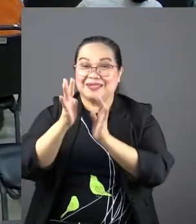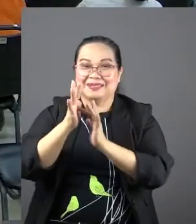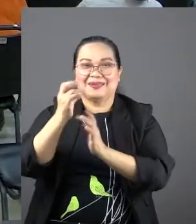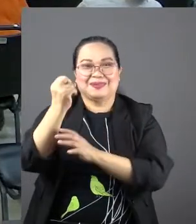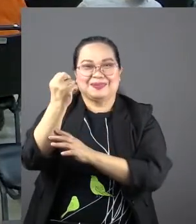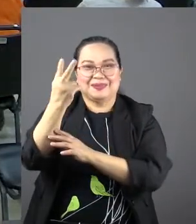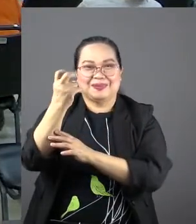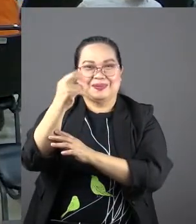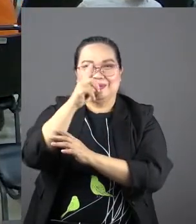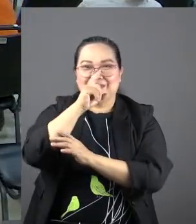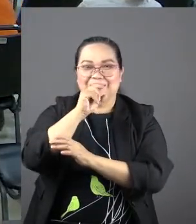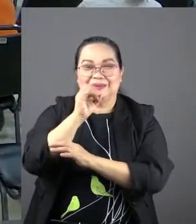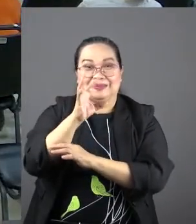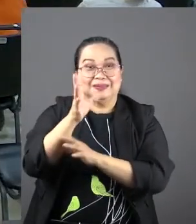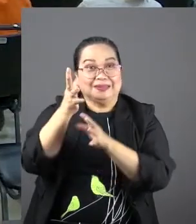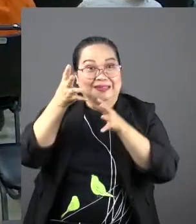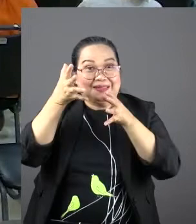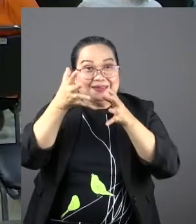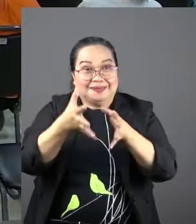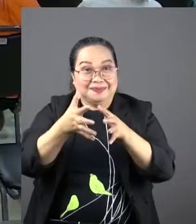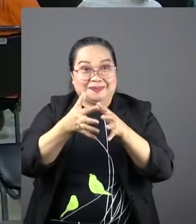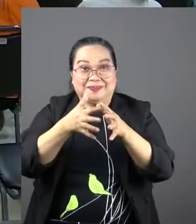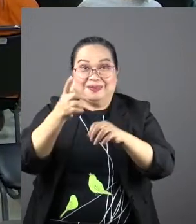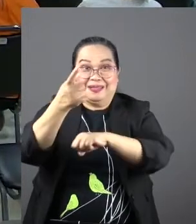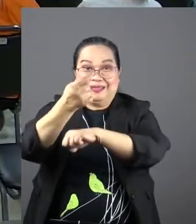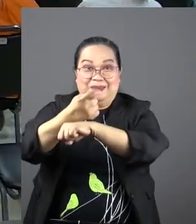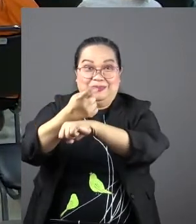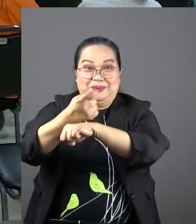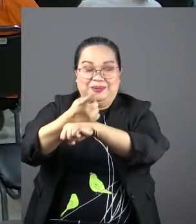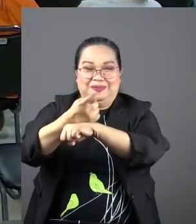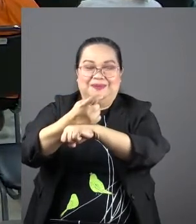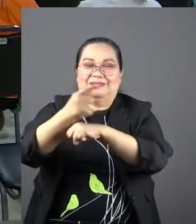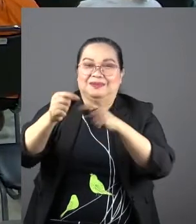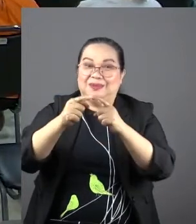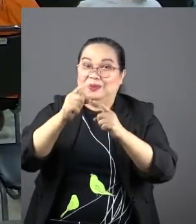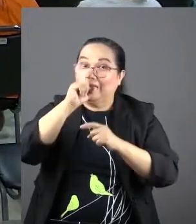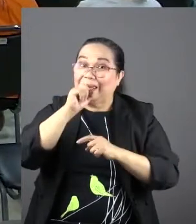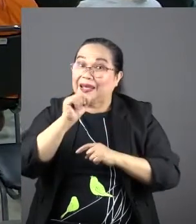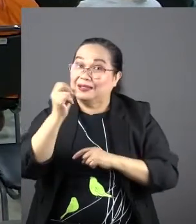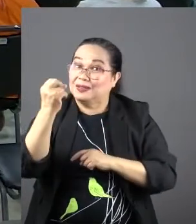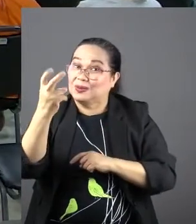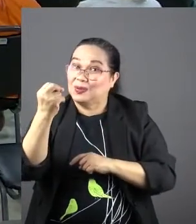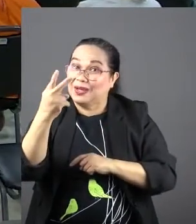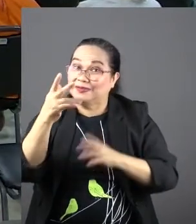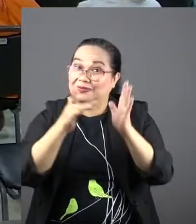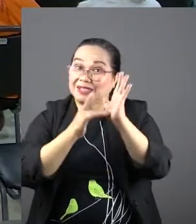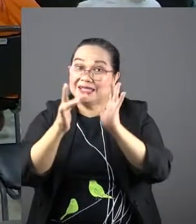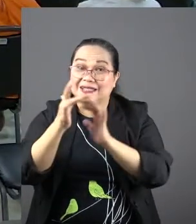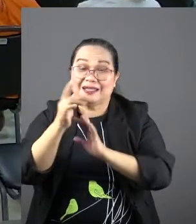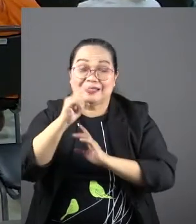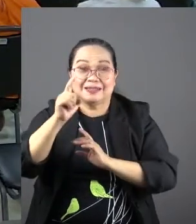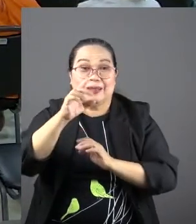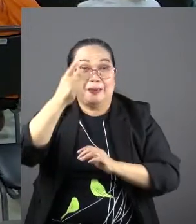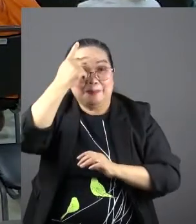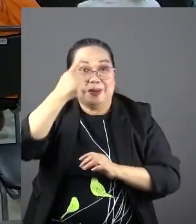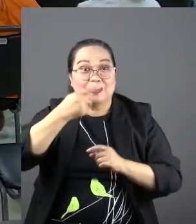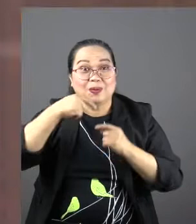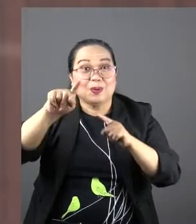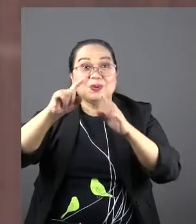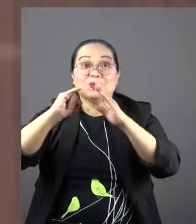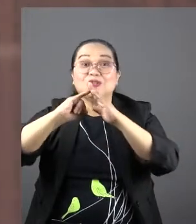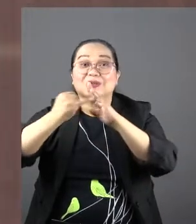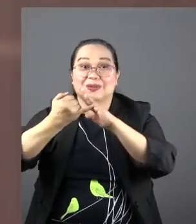12-year-old Jesus when he was left behind at the temple. When he was 12, I'll just summarize this. Jesus' parents went to Jerusalem.